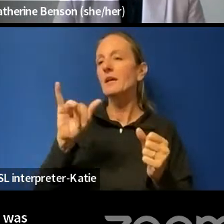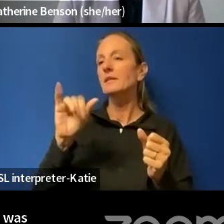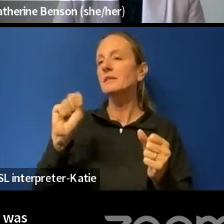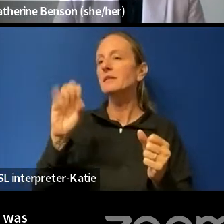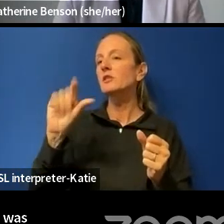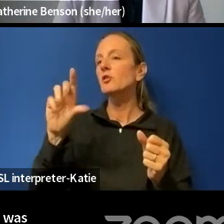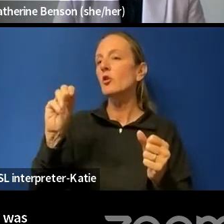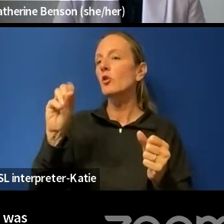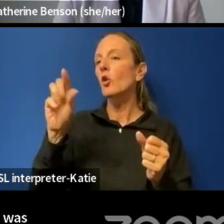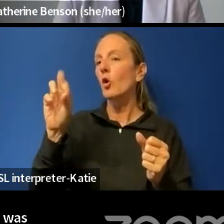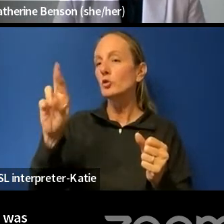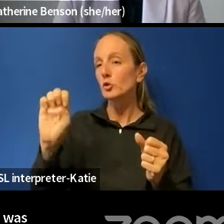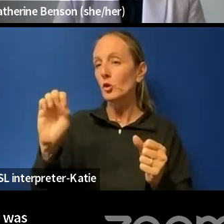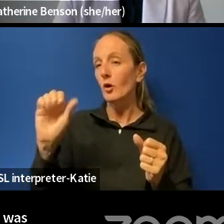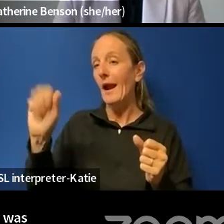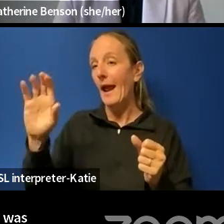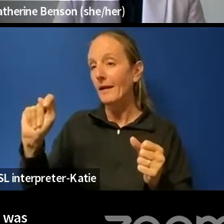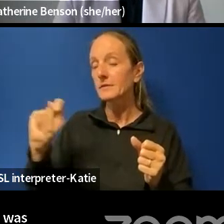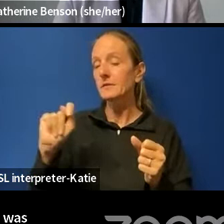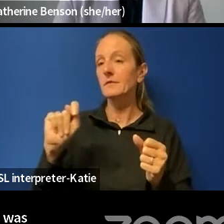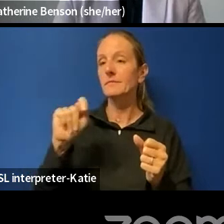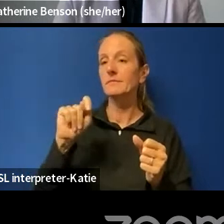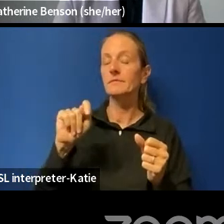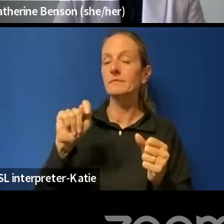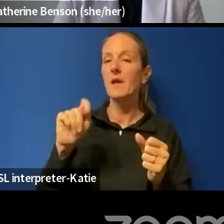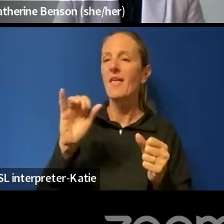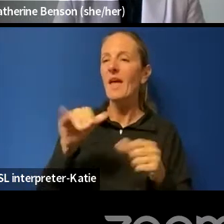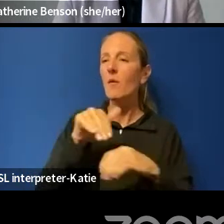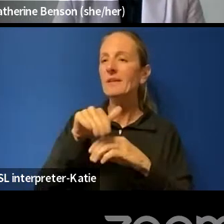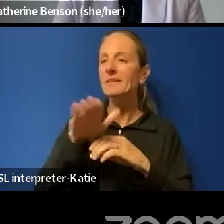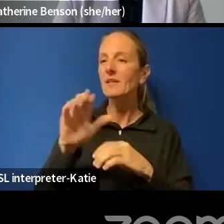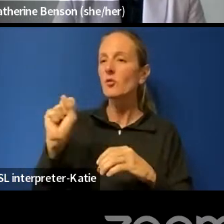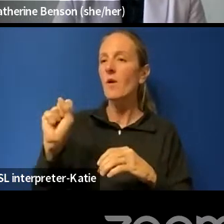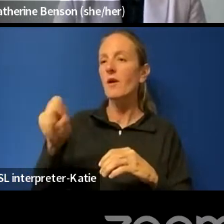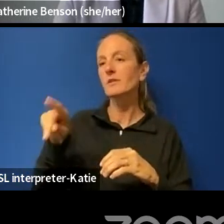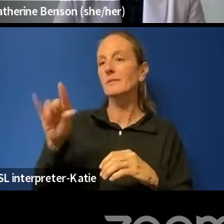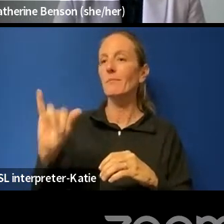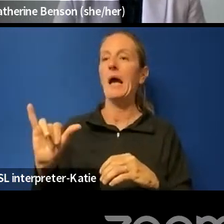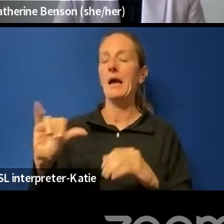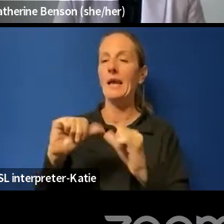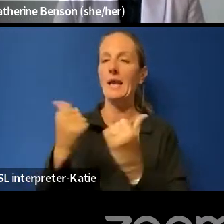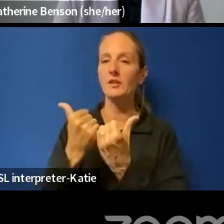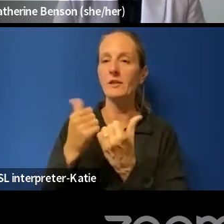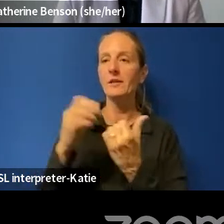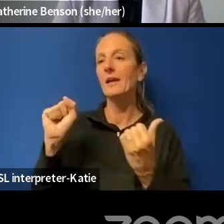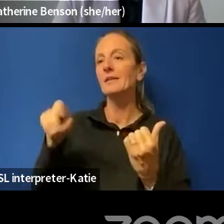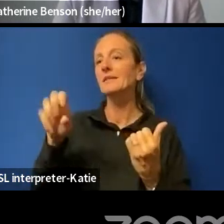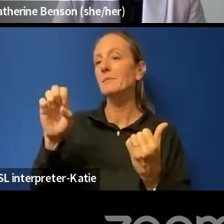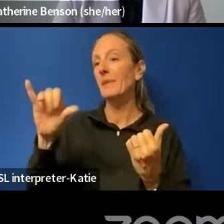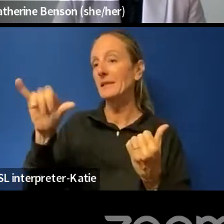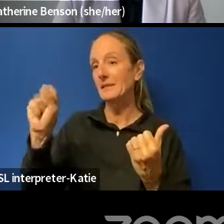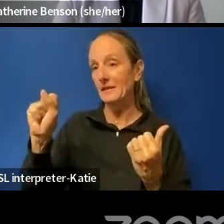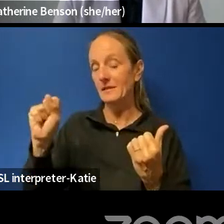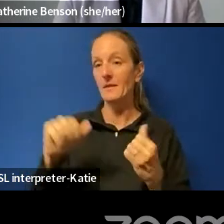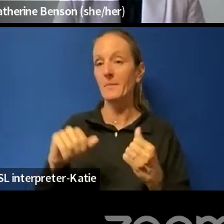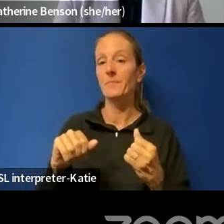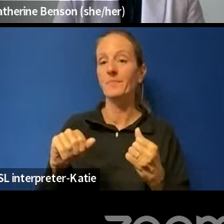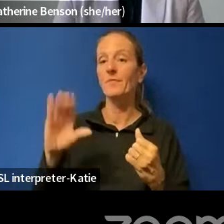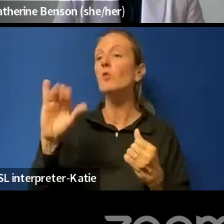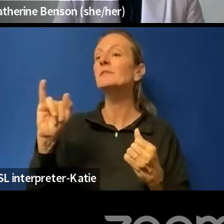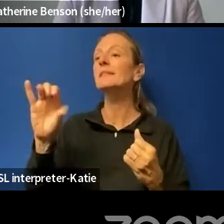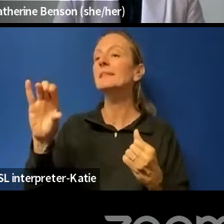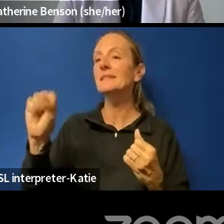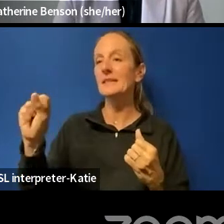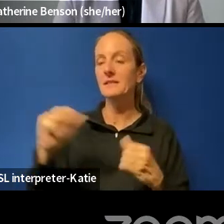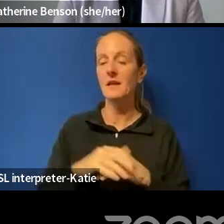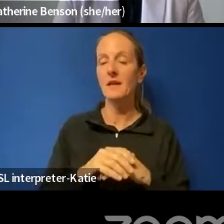sent exclusively to our spy agency known as CSIS. Now, from CSIS, we have